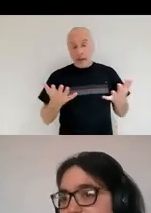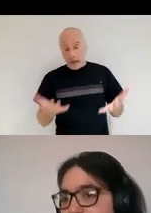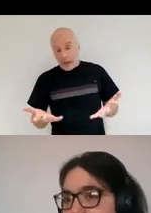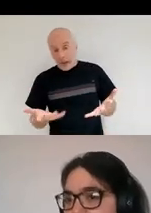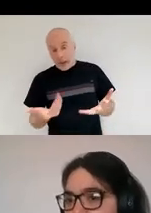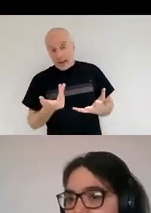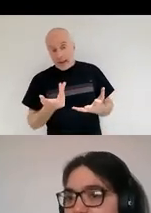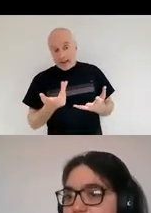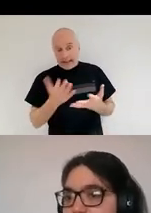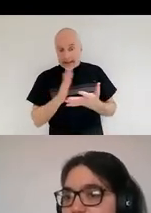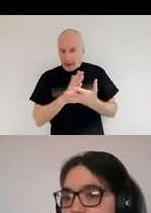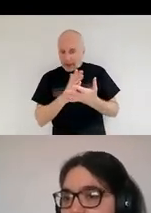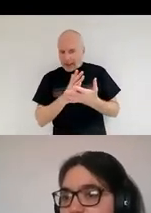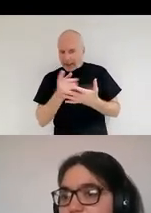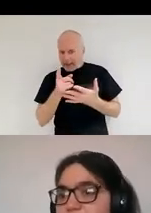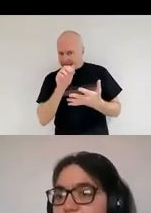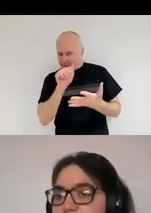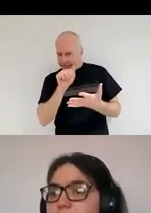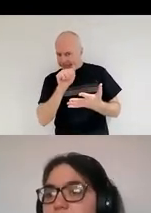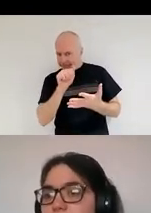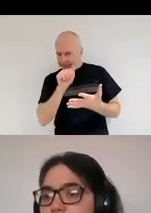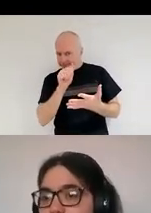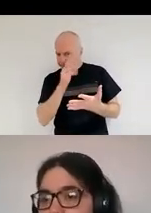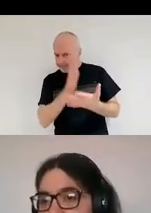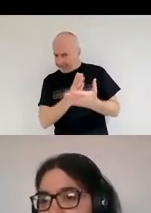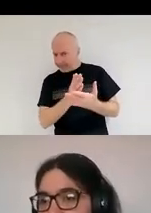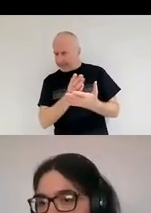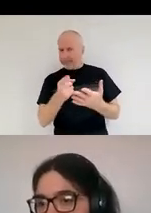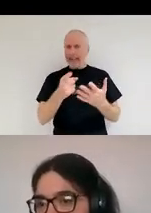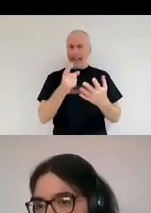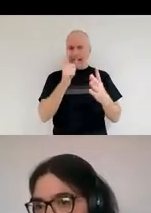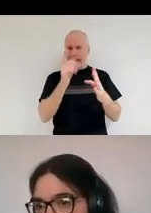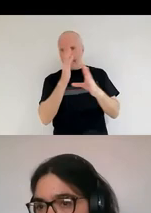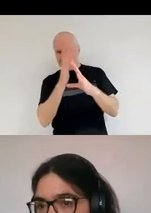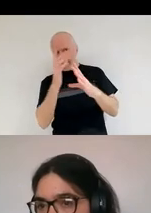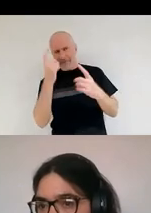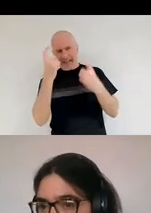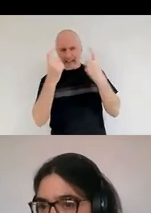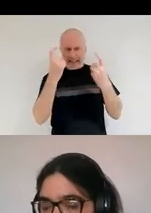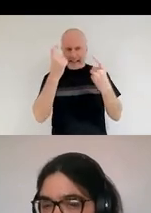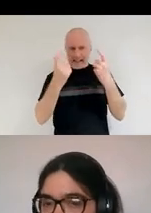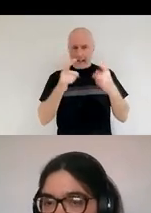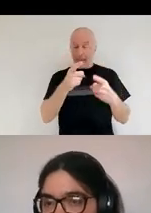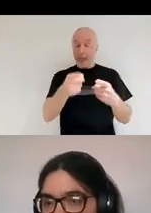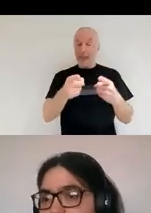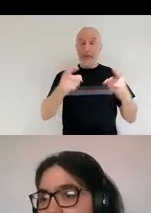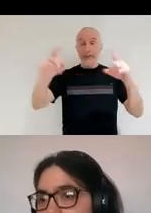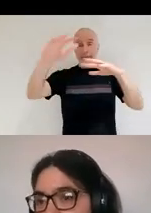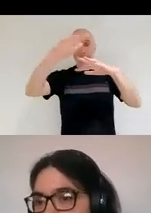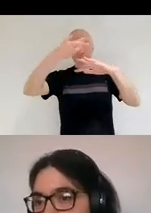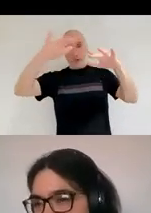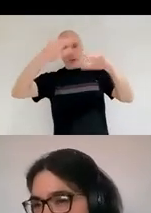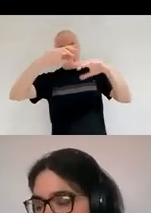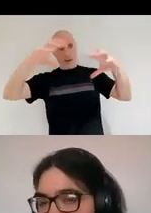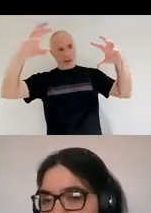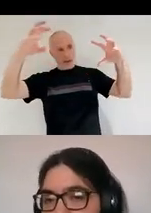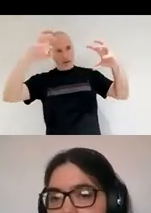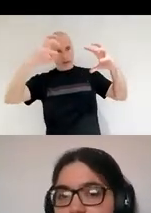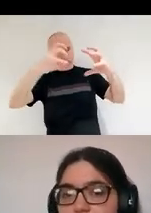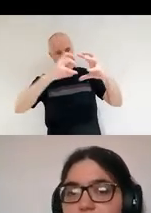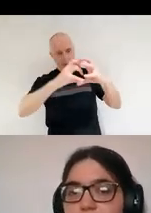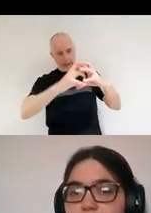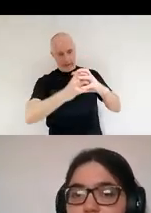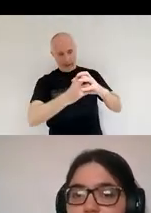So yes, the composition of the dust is very much going to dictate, for example, the composition of planets and especially planet cores.